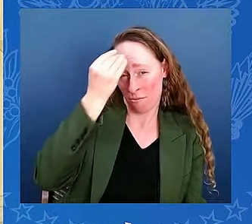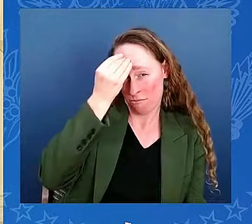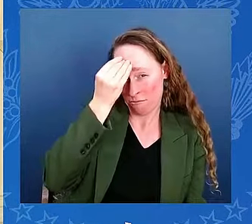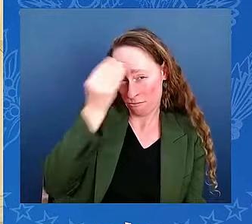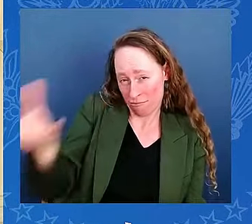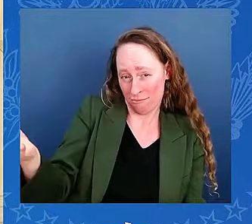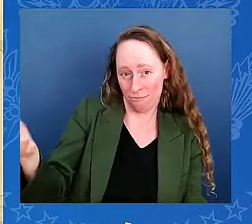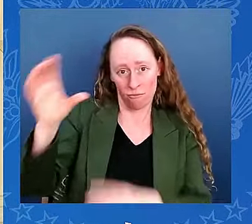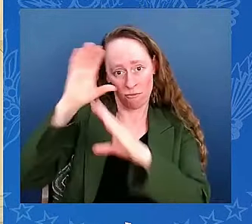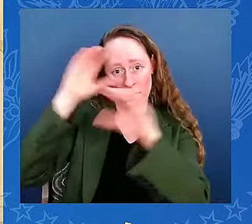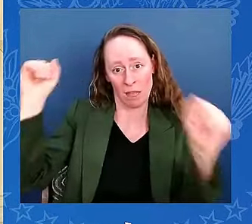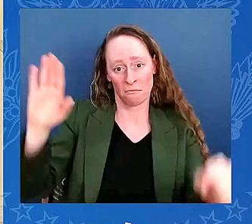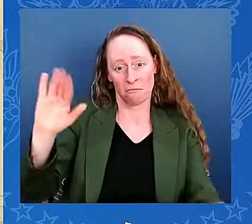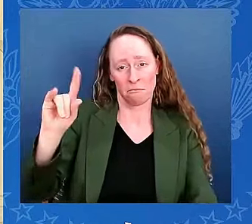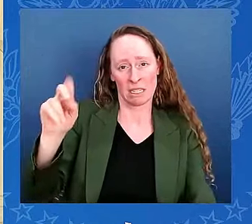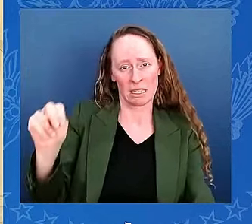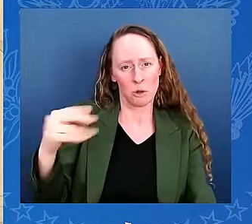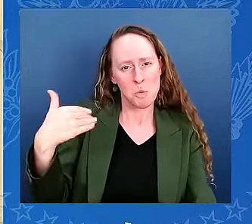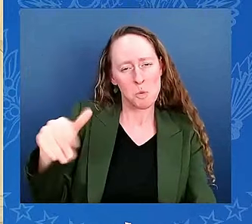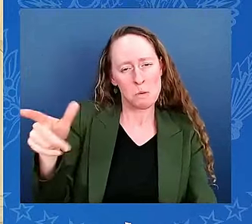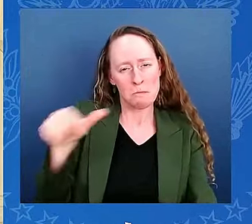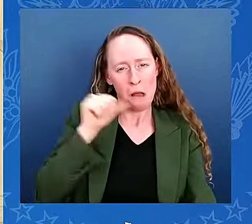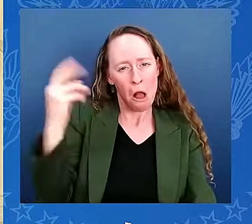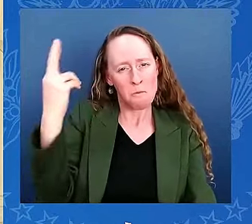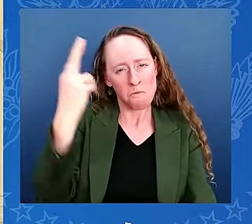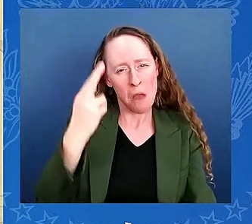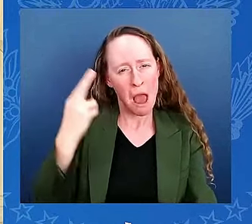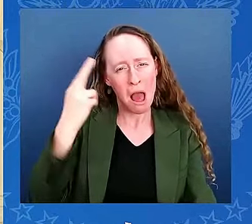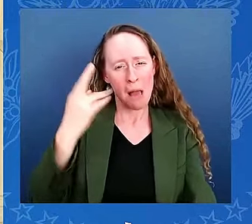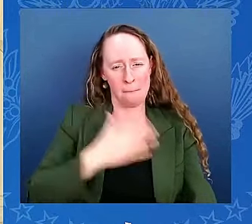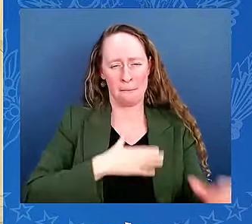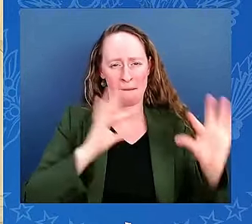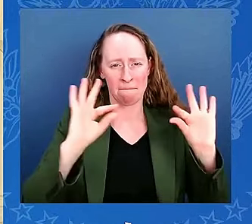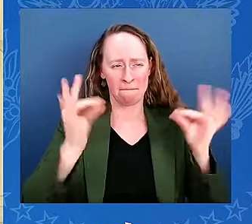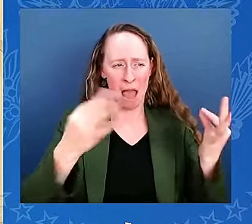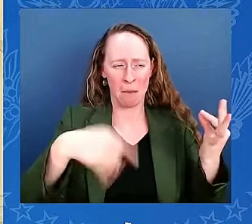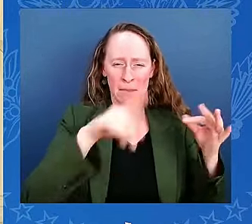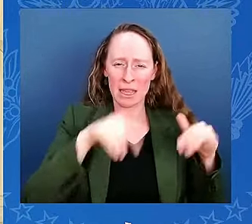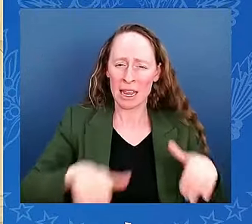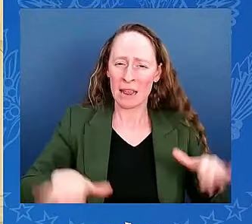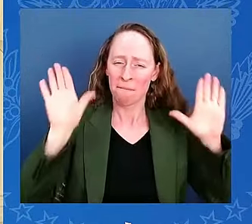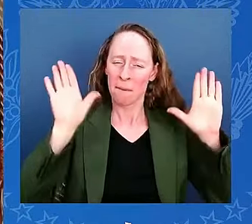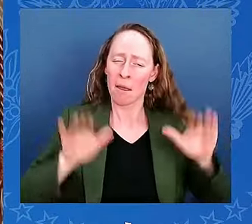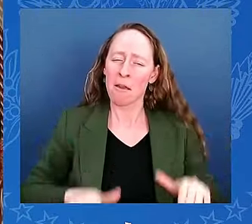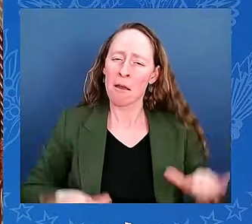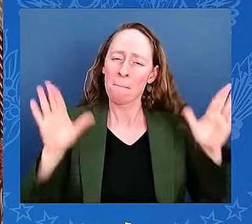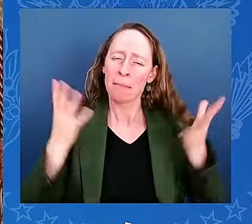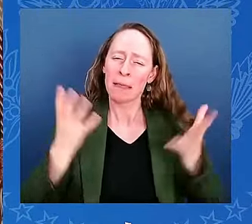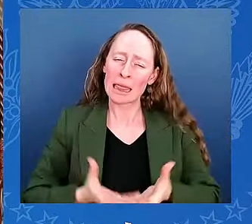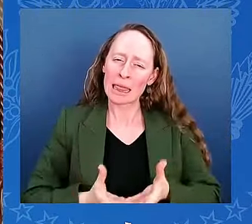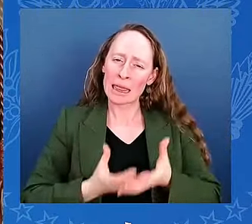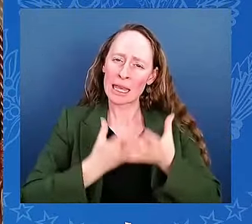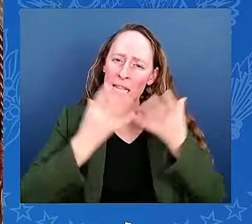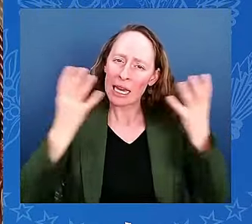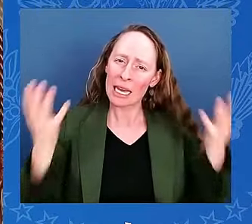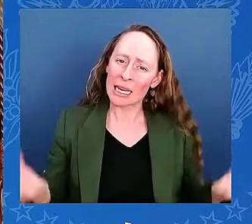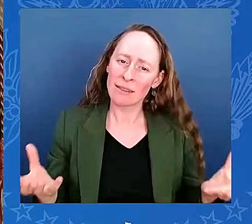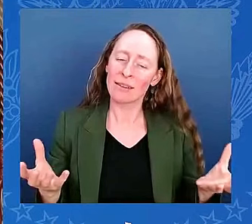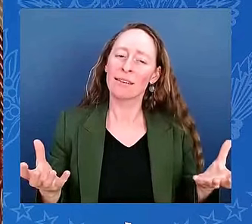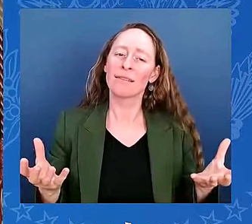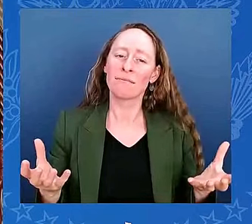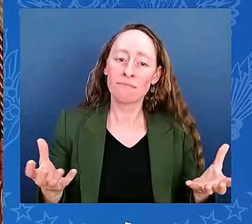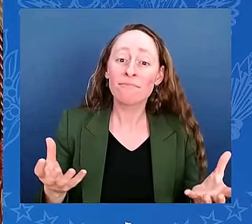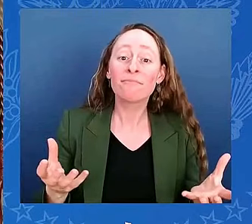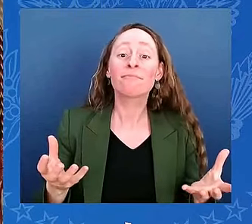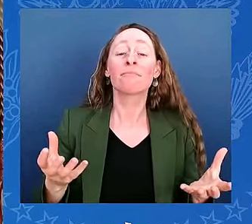journey. But he told me that I had forgotten what he said to my grandmother next. He said, thank you for choosing